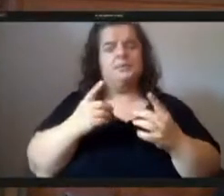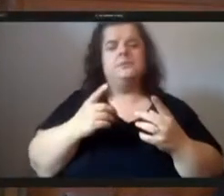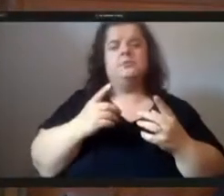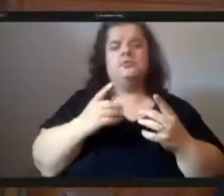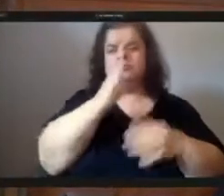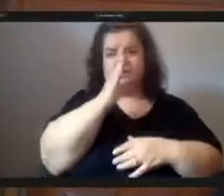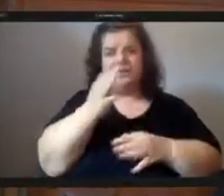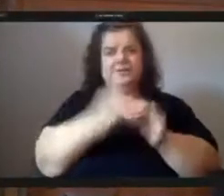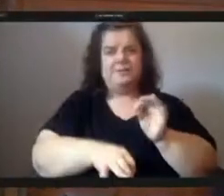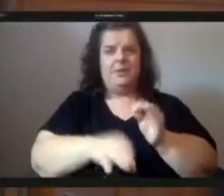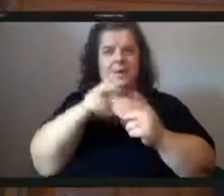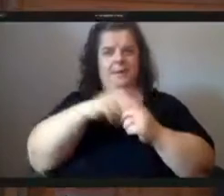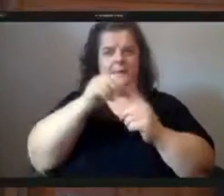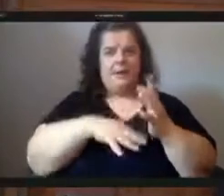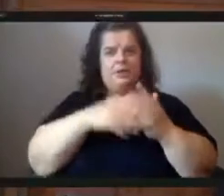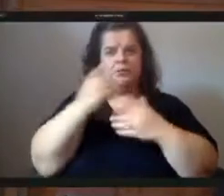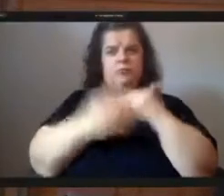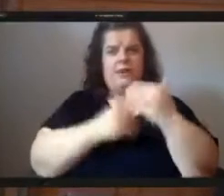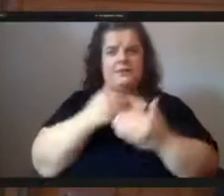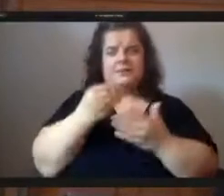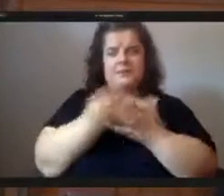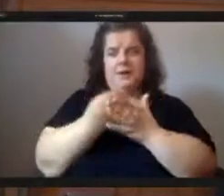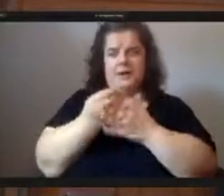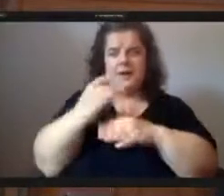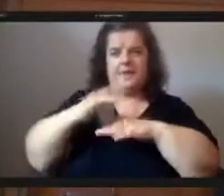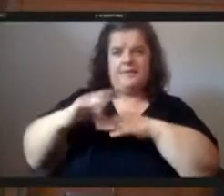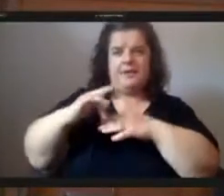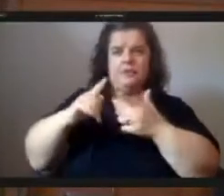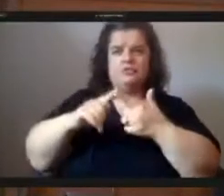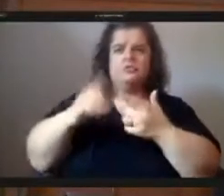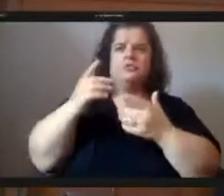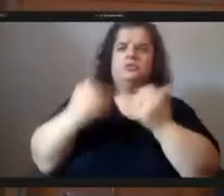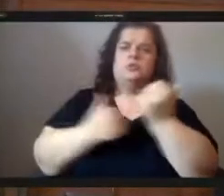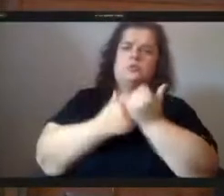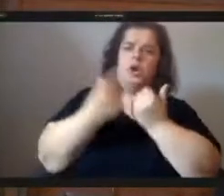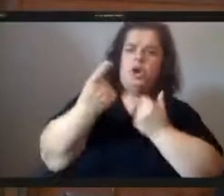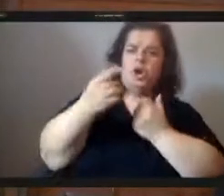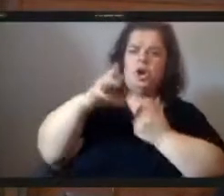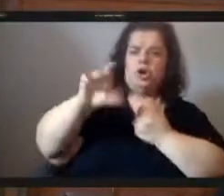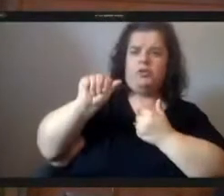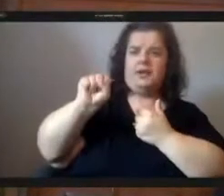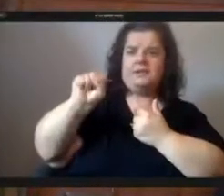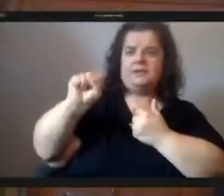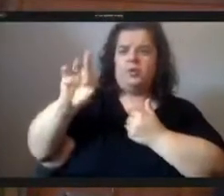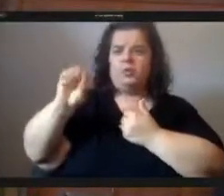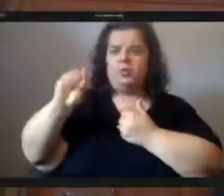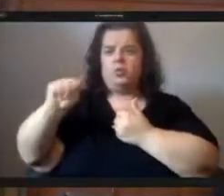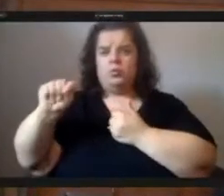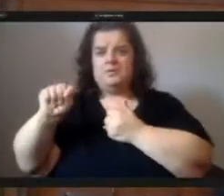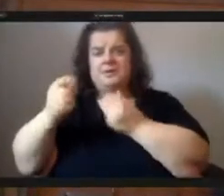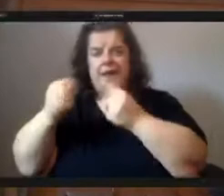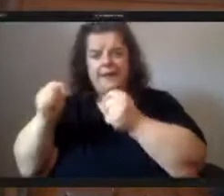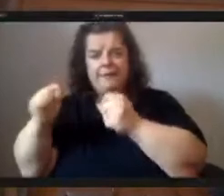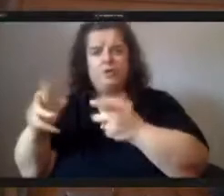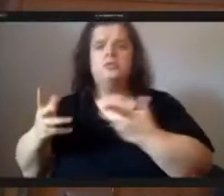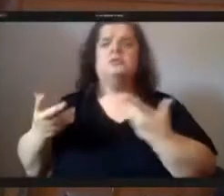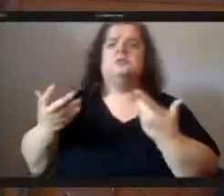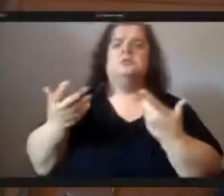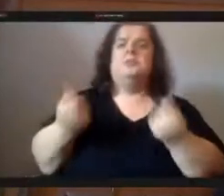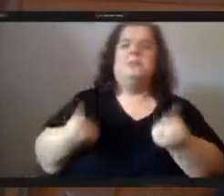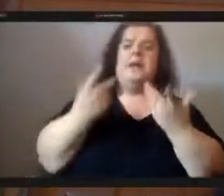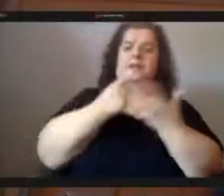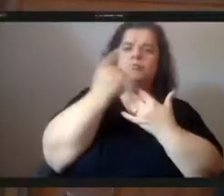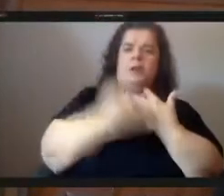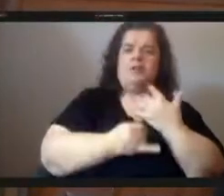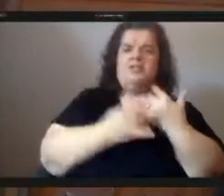process money could be made available to support grassroots efforts to address food apartheid a number of projects could be eligible such as efforts to